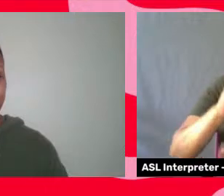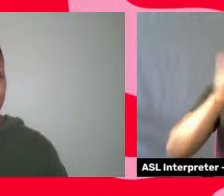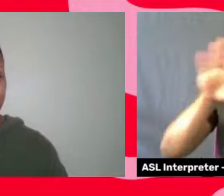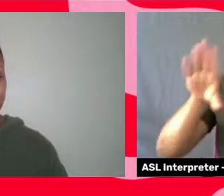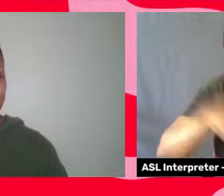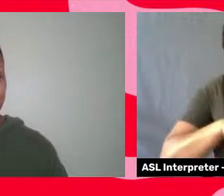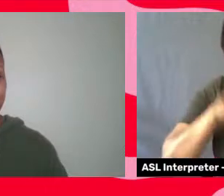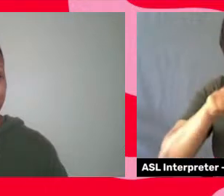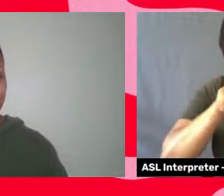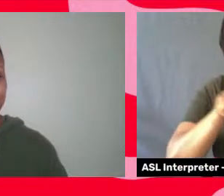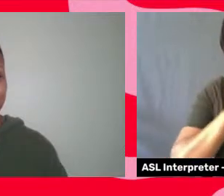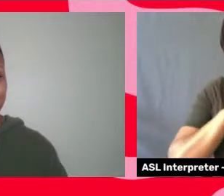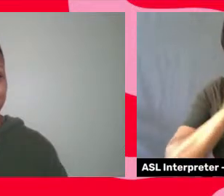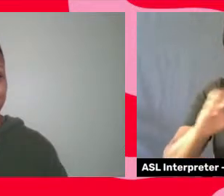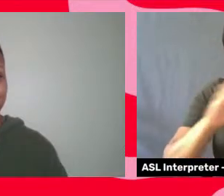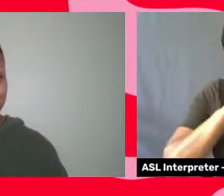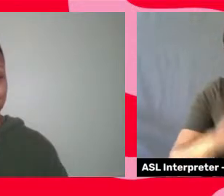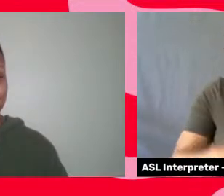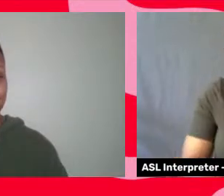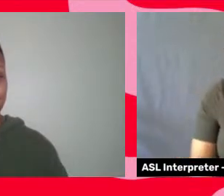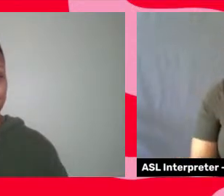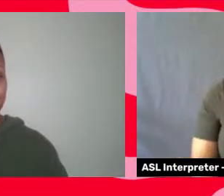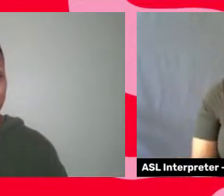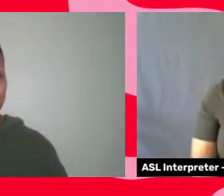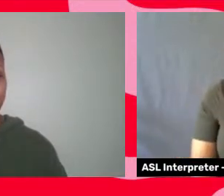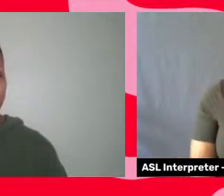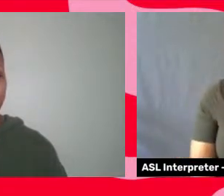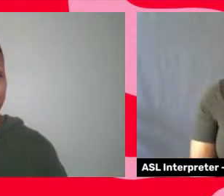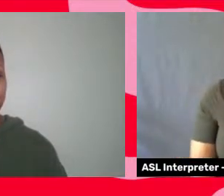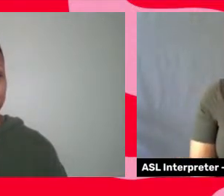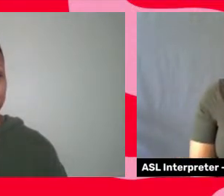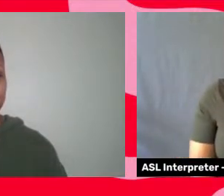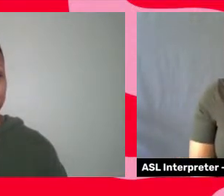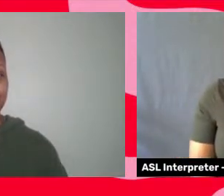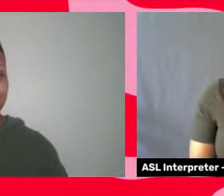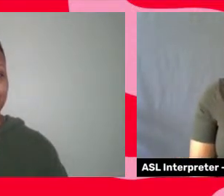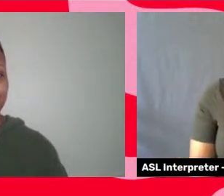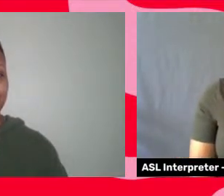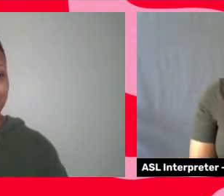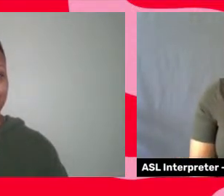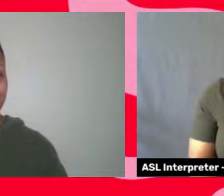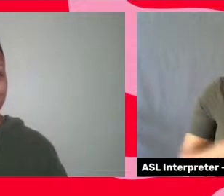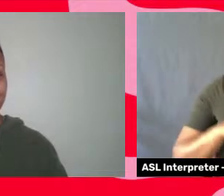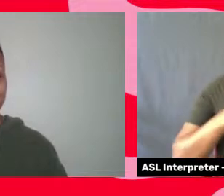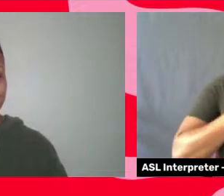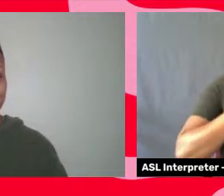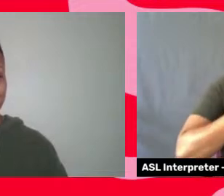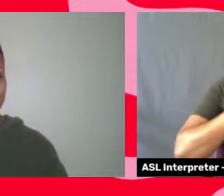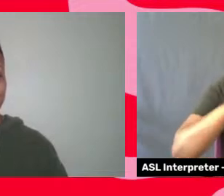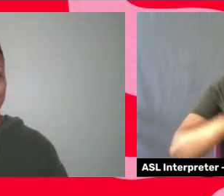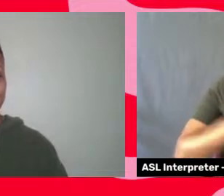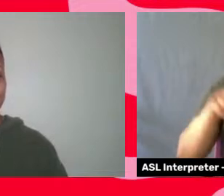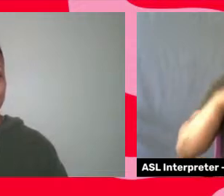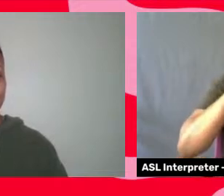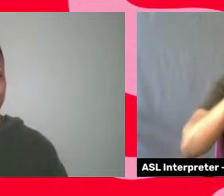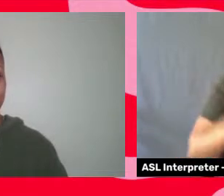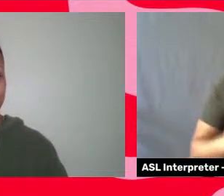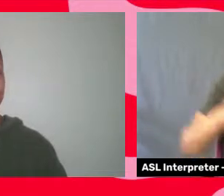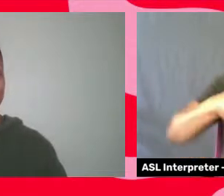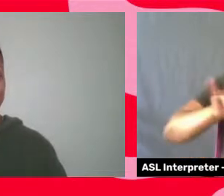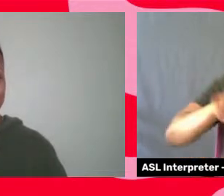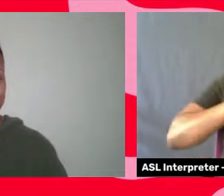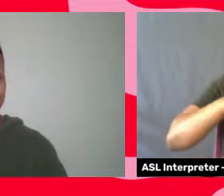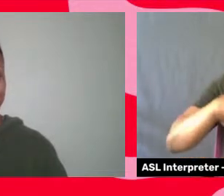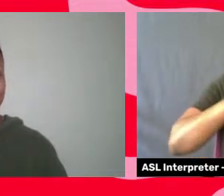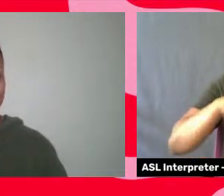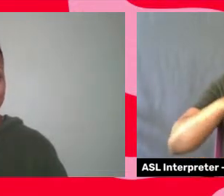conversation. I started off as a dancer. I am still a dancer in my mid